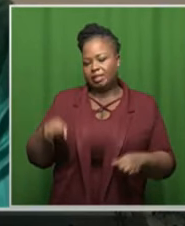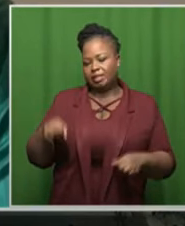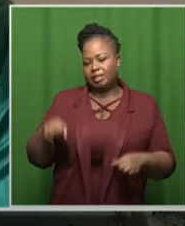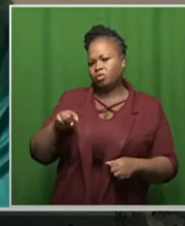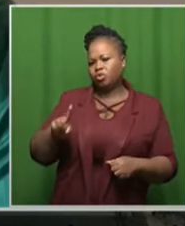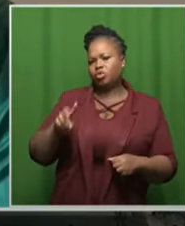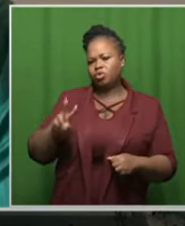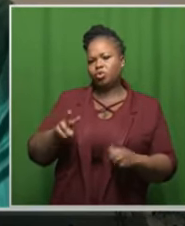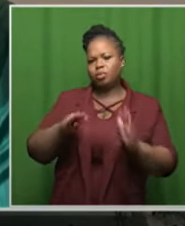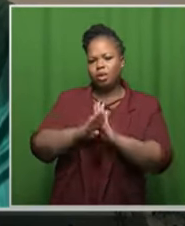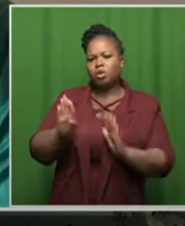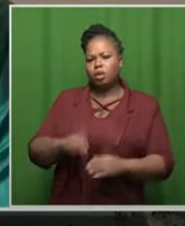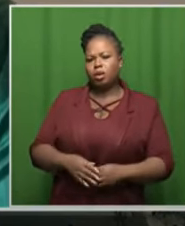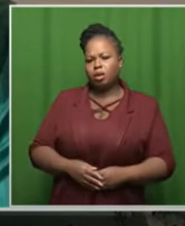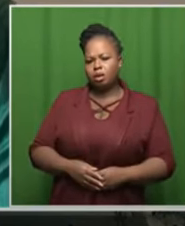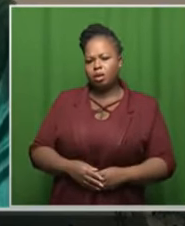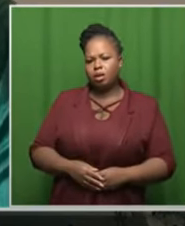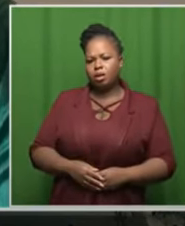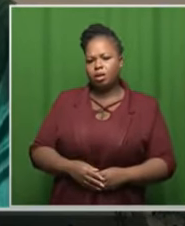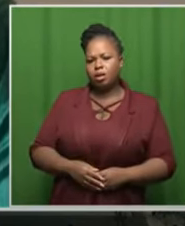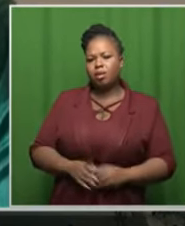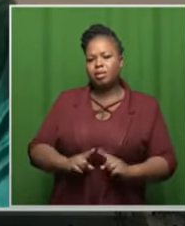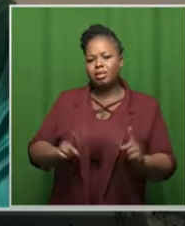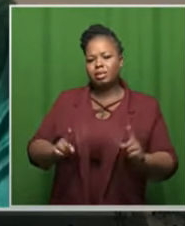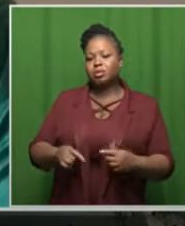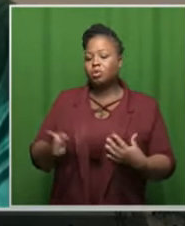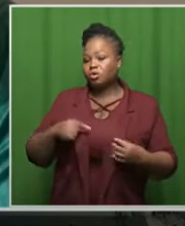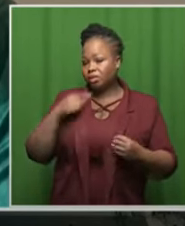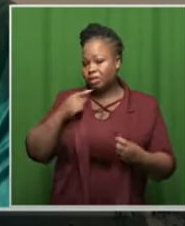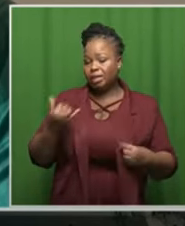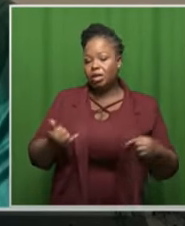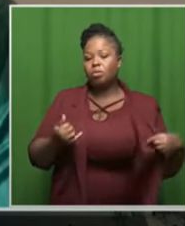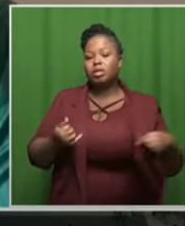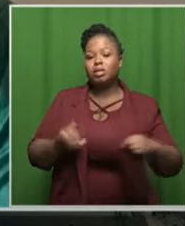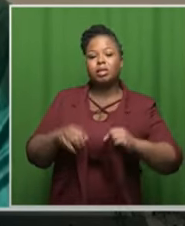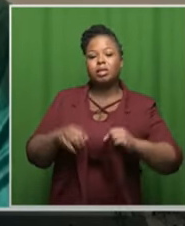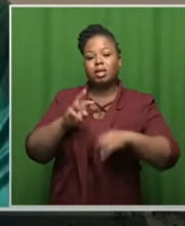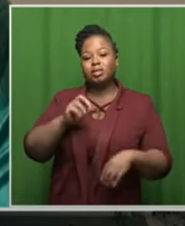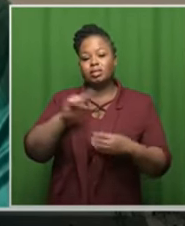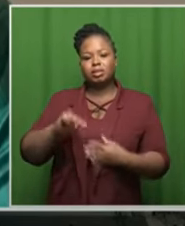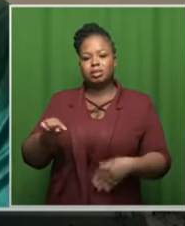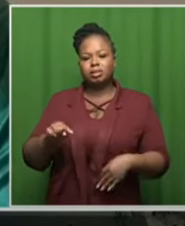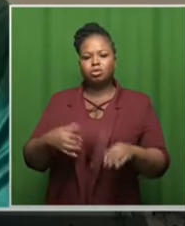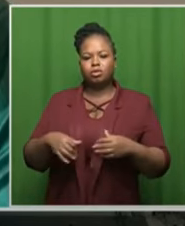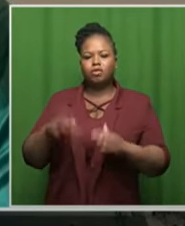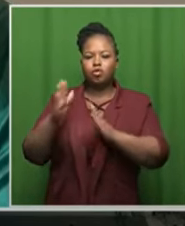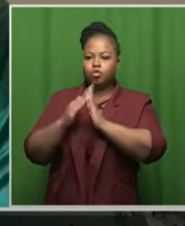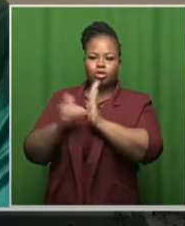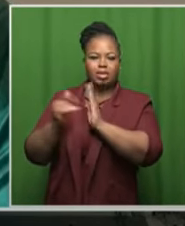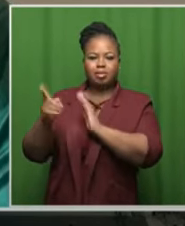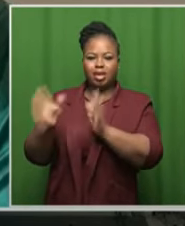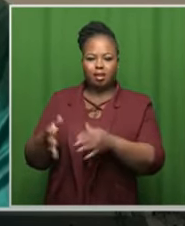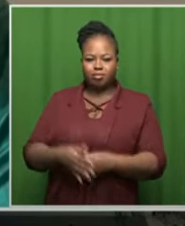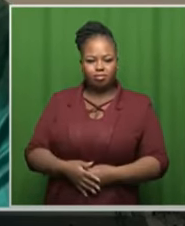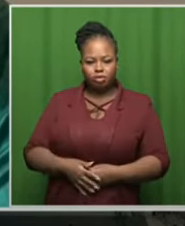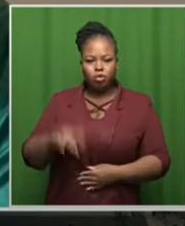.2 billion but here's the issue let's go back to what you're saying with the nz deal that money is just not coming from new zealand and people don't talk